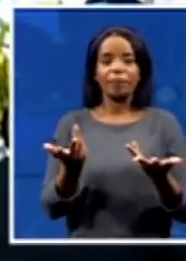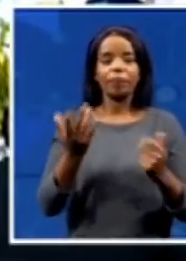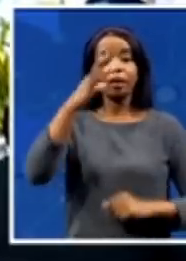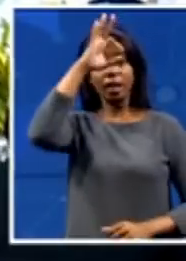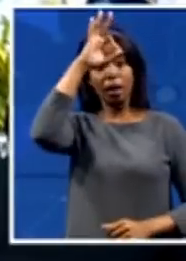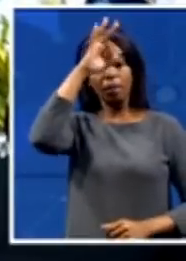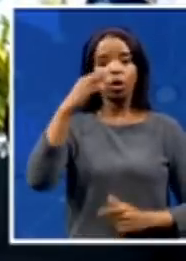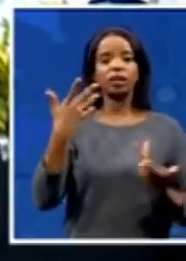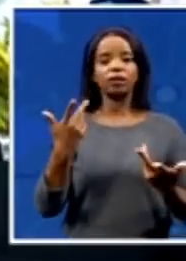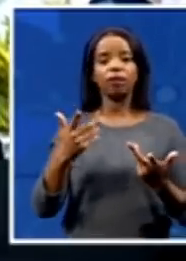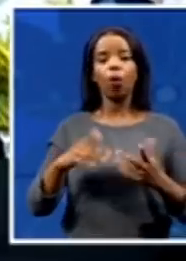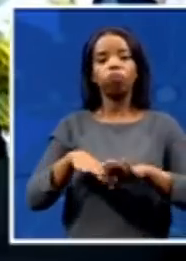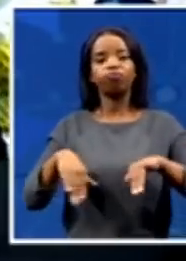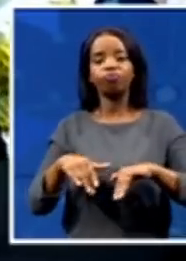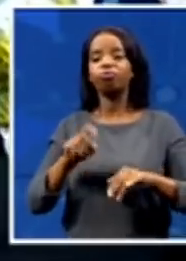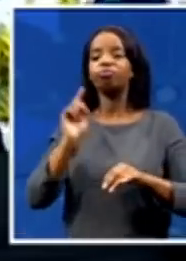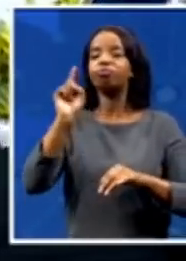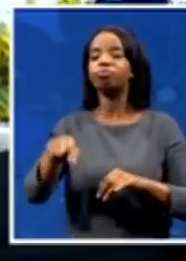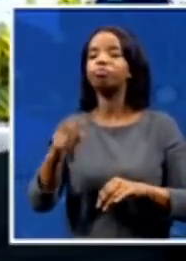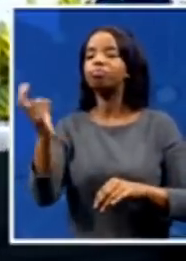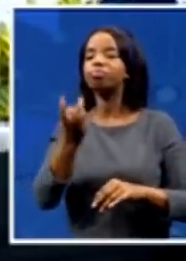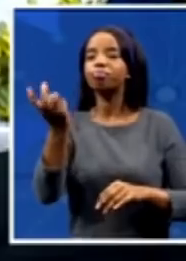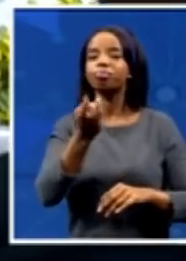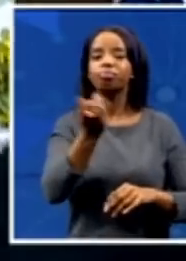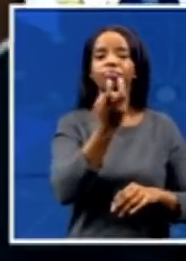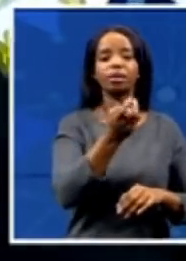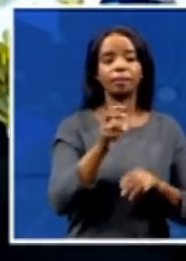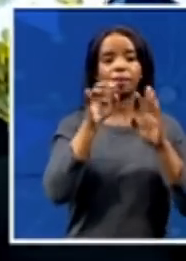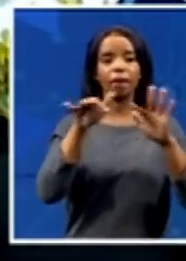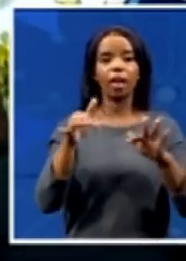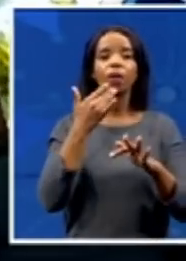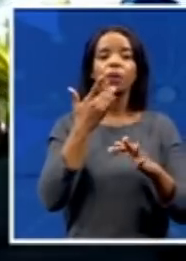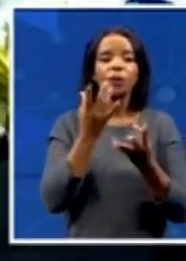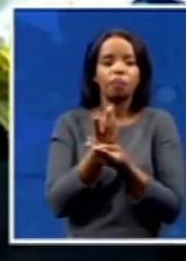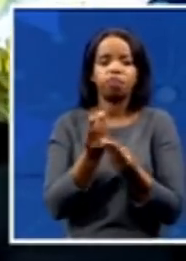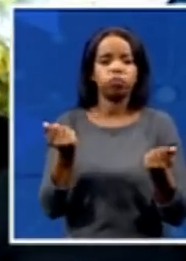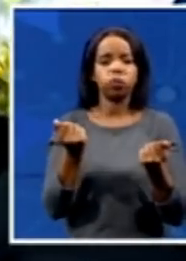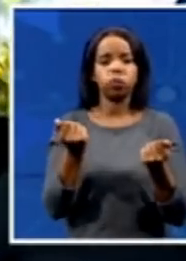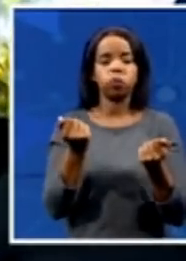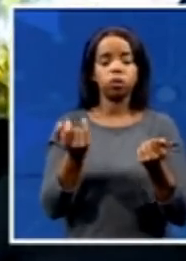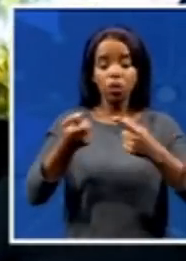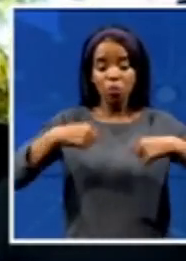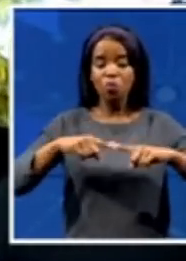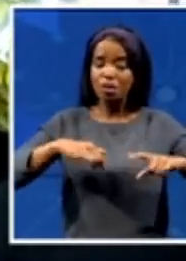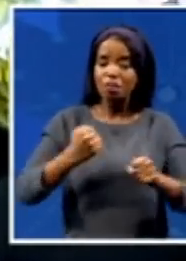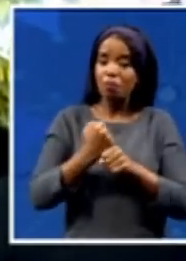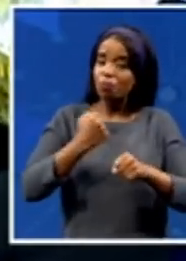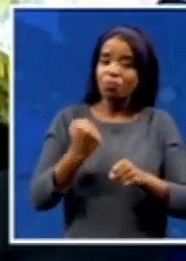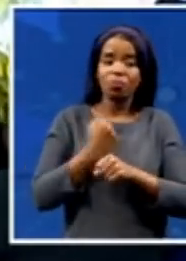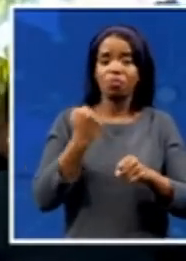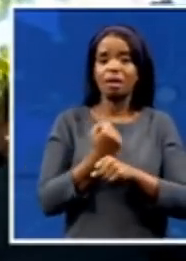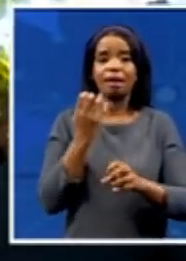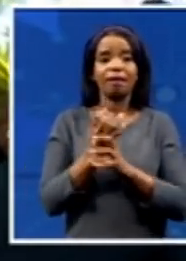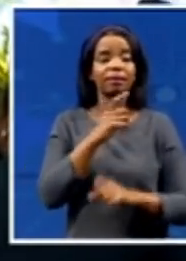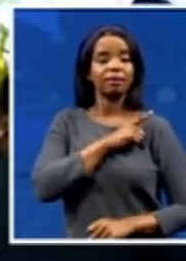for those missing persons. And we are also working hard to try and deal with the infrastructure, which will